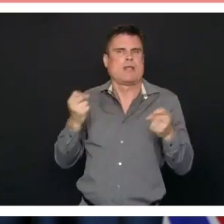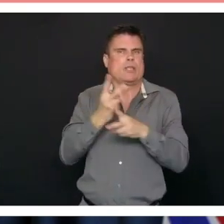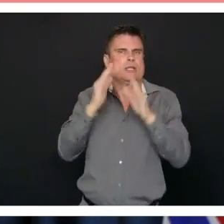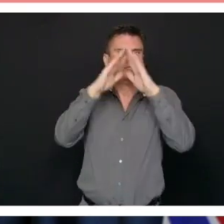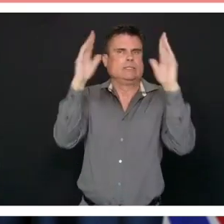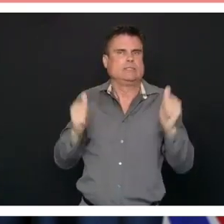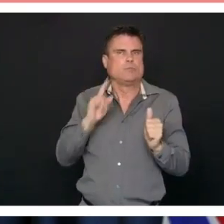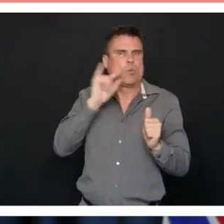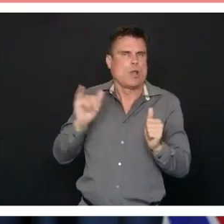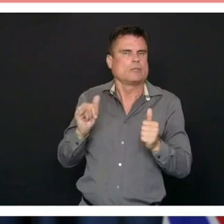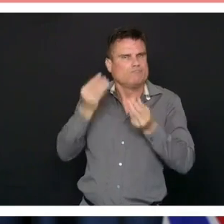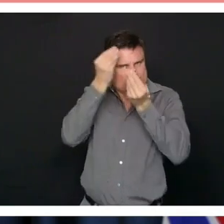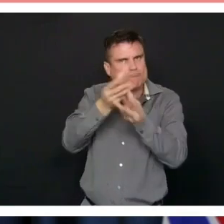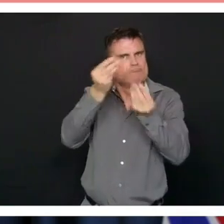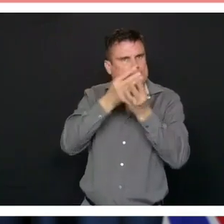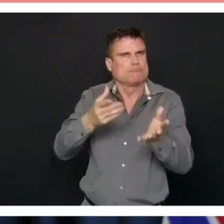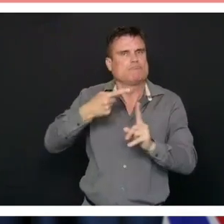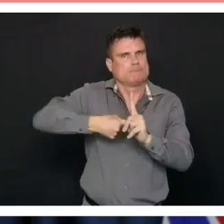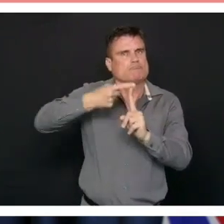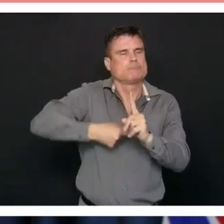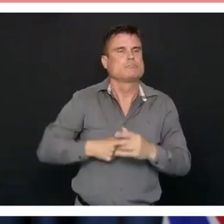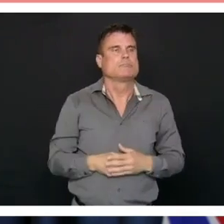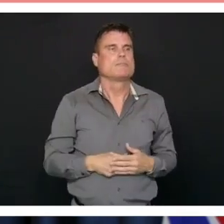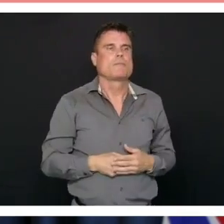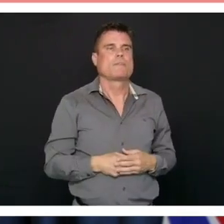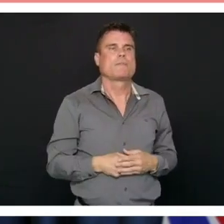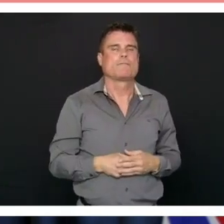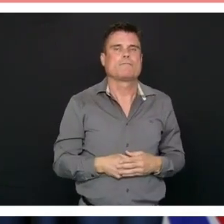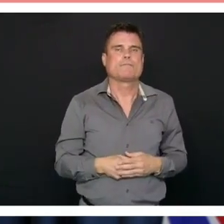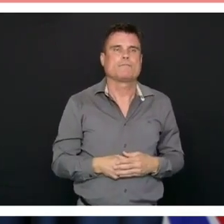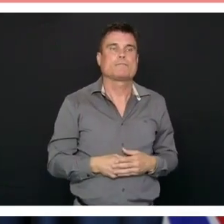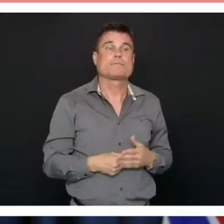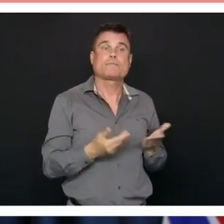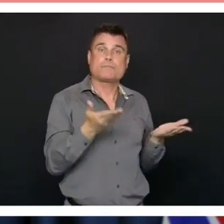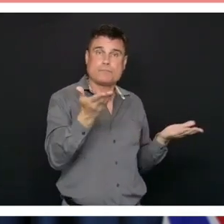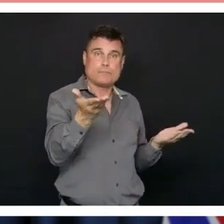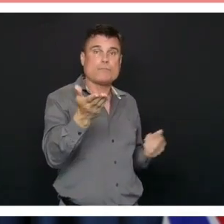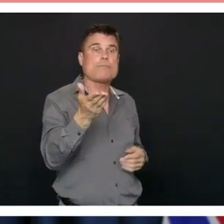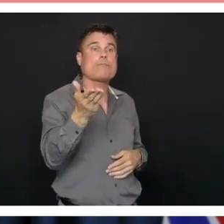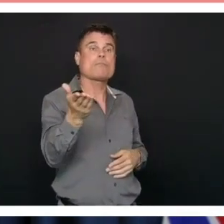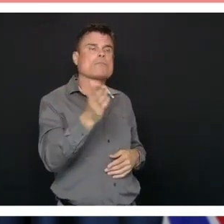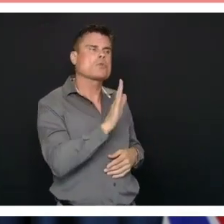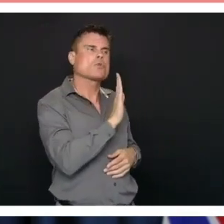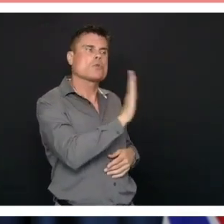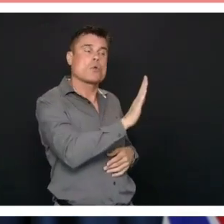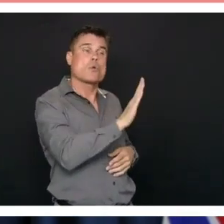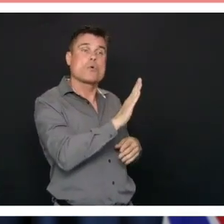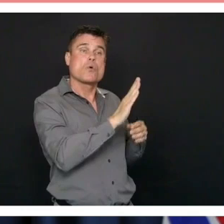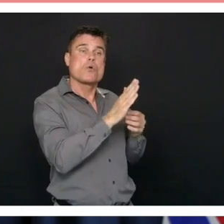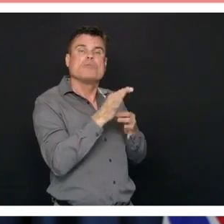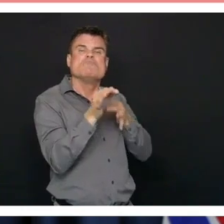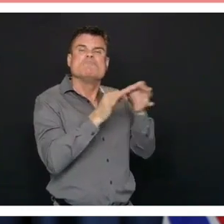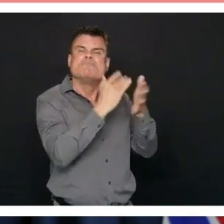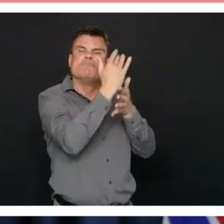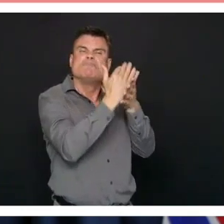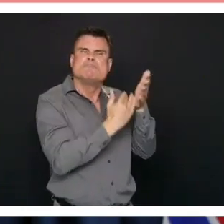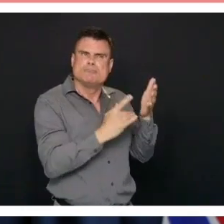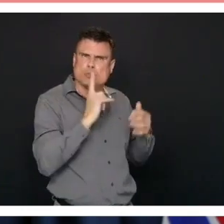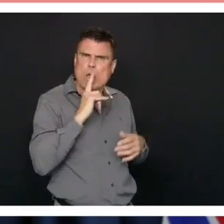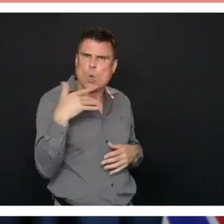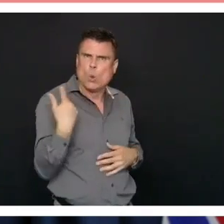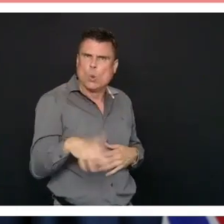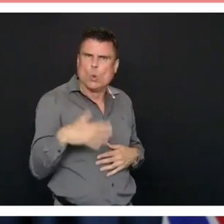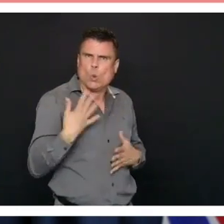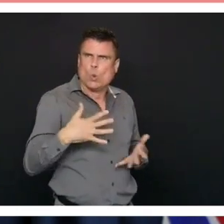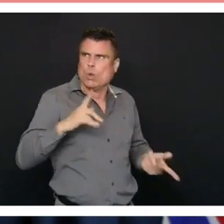Question for the Premier. What's been described to us here sounds like a major transformation in